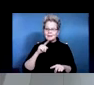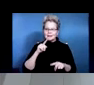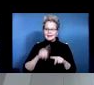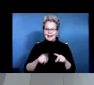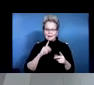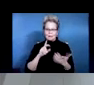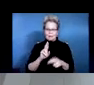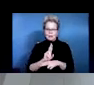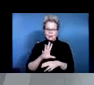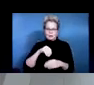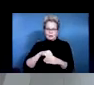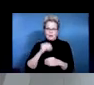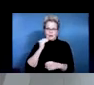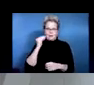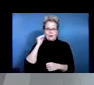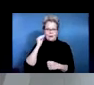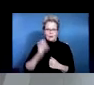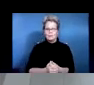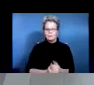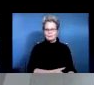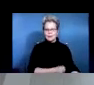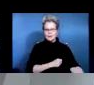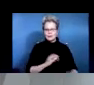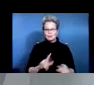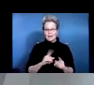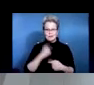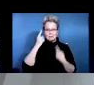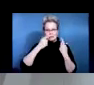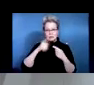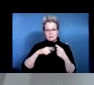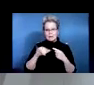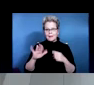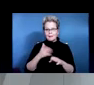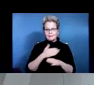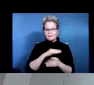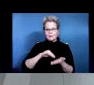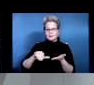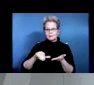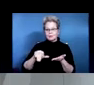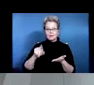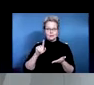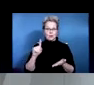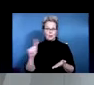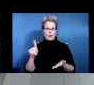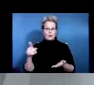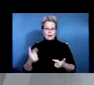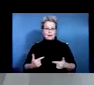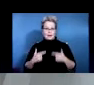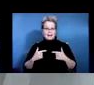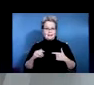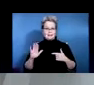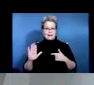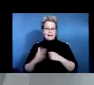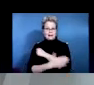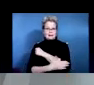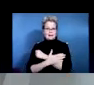home and a discharge to the community. Um, so the county he resides in, I'm aware that there's, um, their Center for